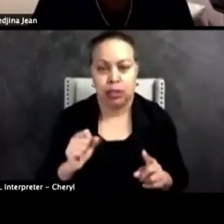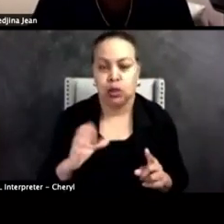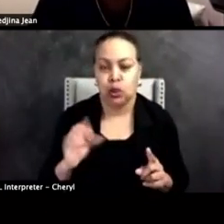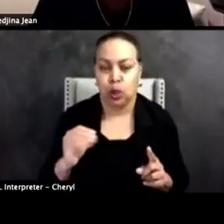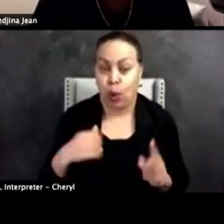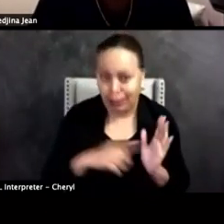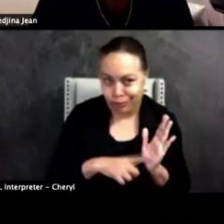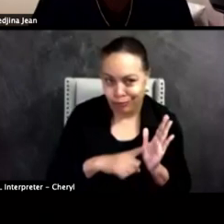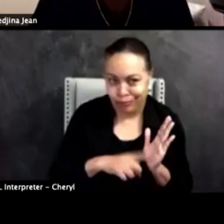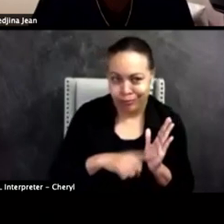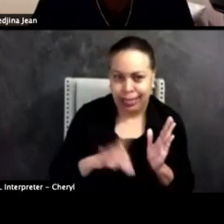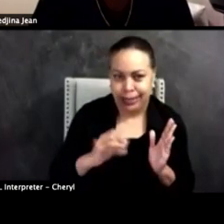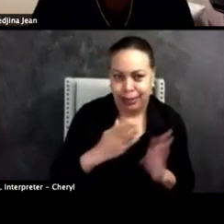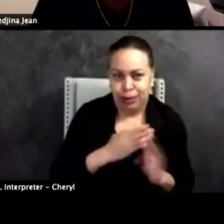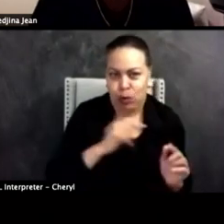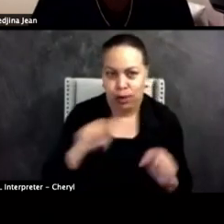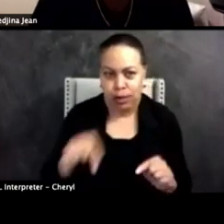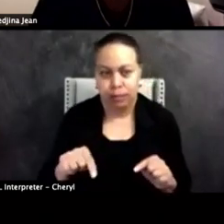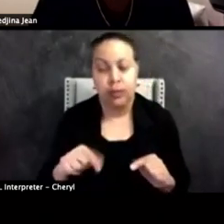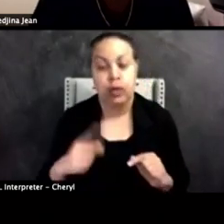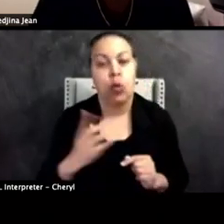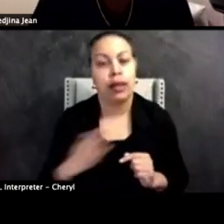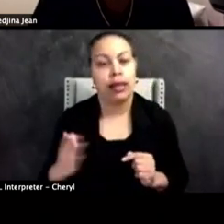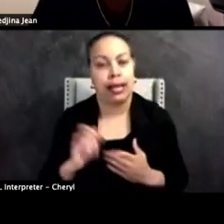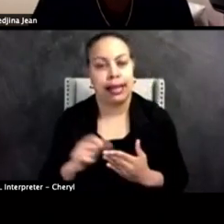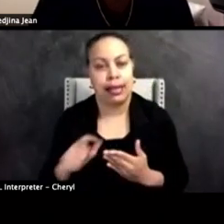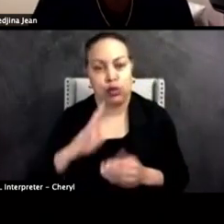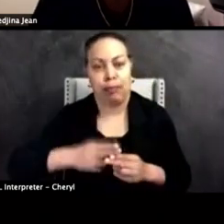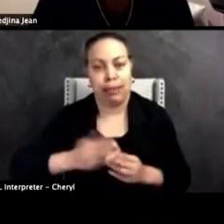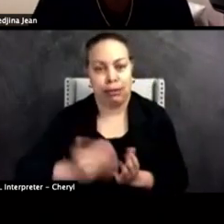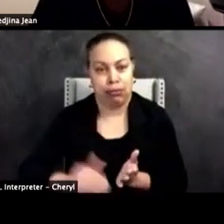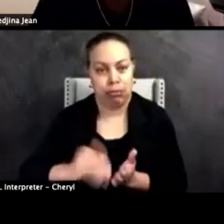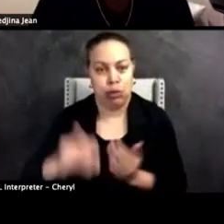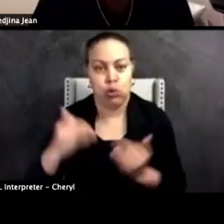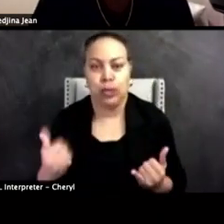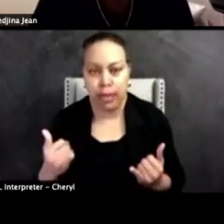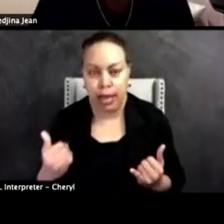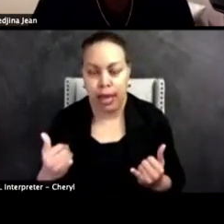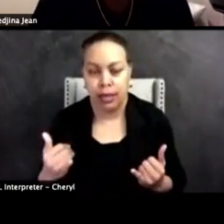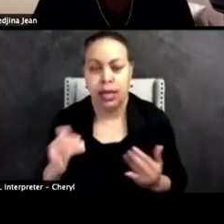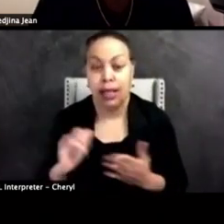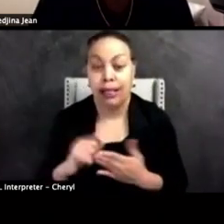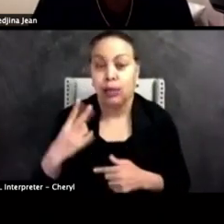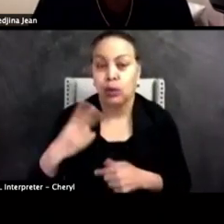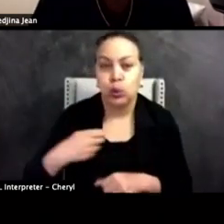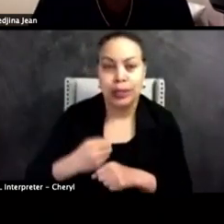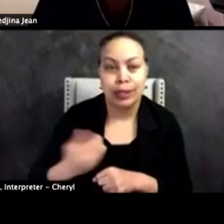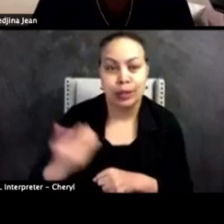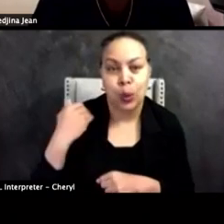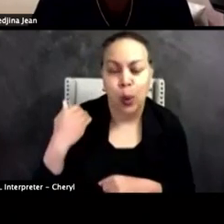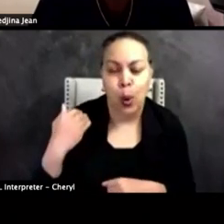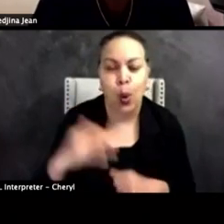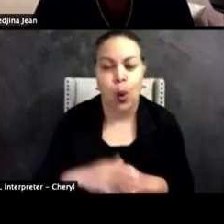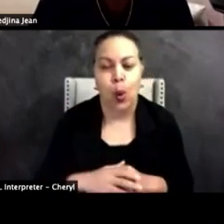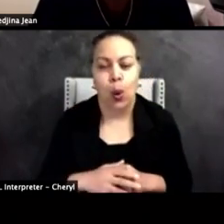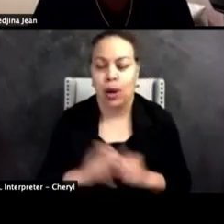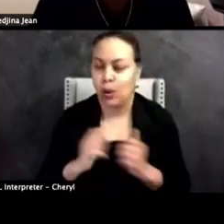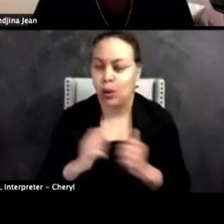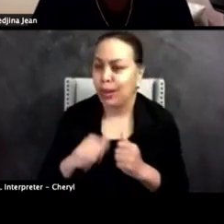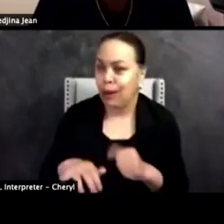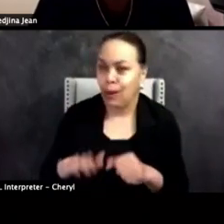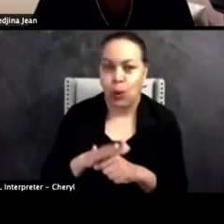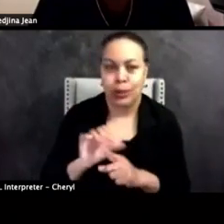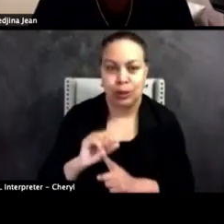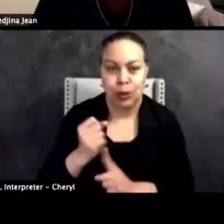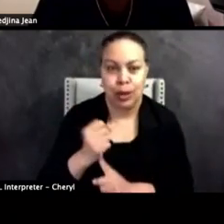did my own research and everything. One thing that you kept mentioning today is that two years ago and with the whole situation,